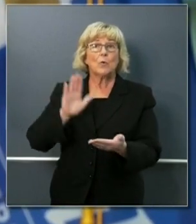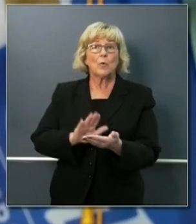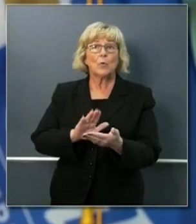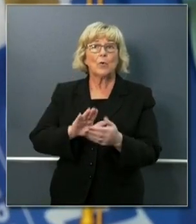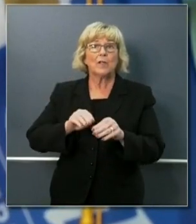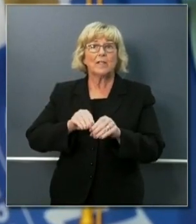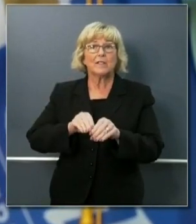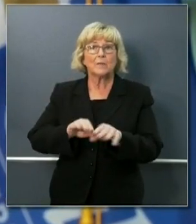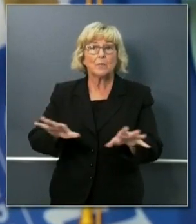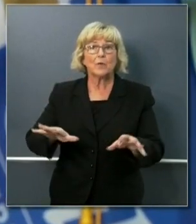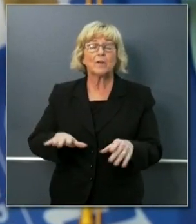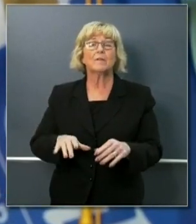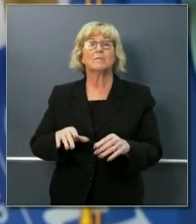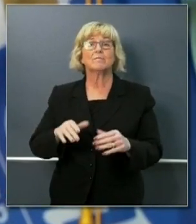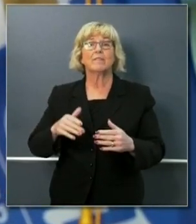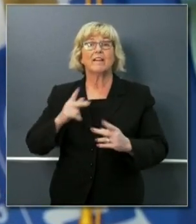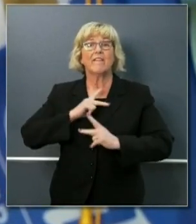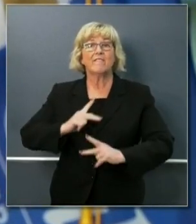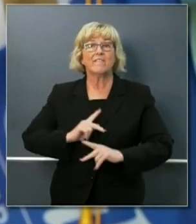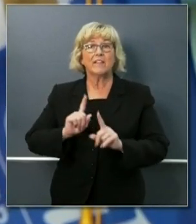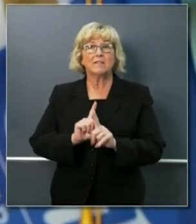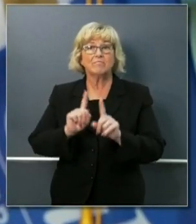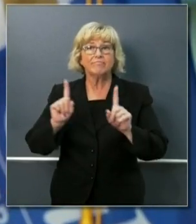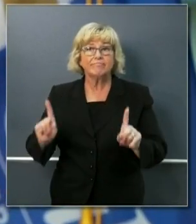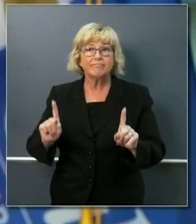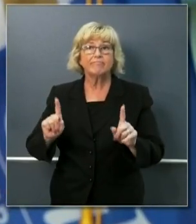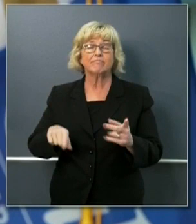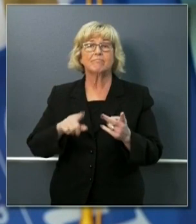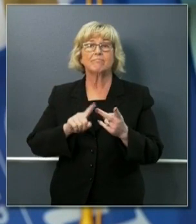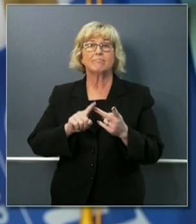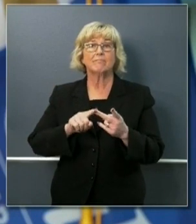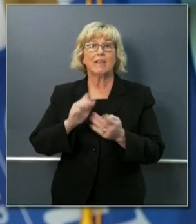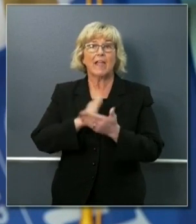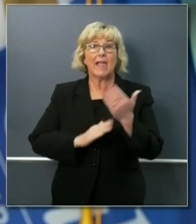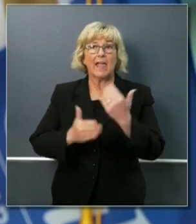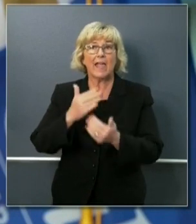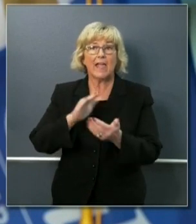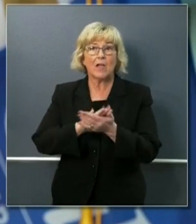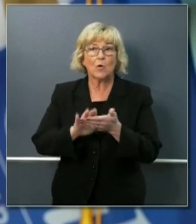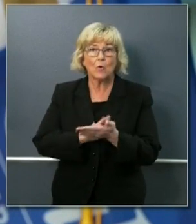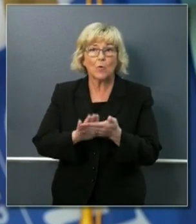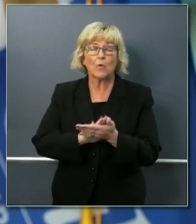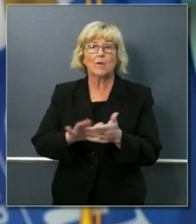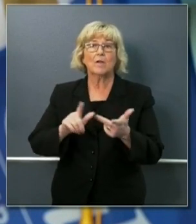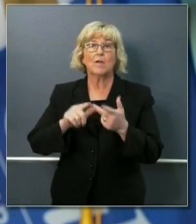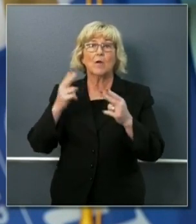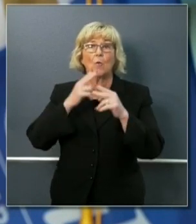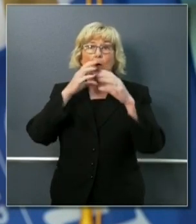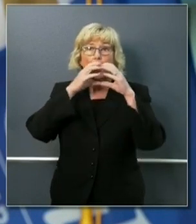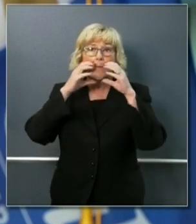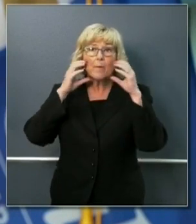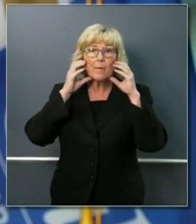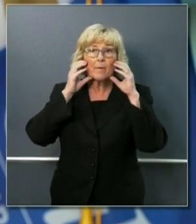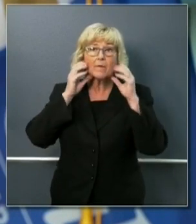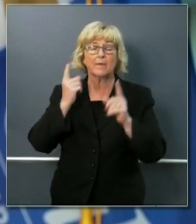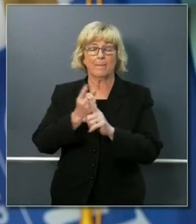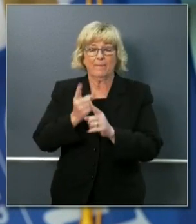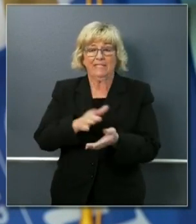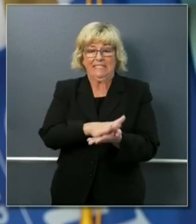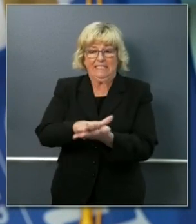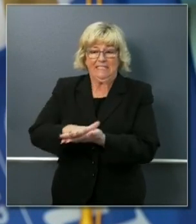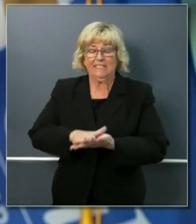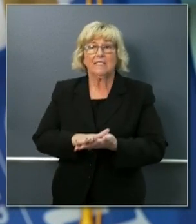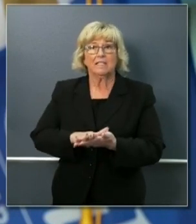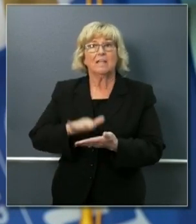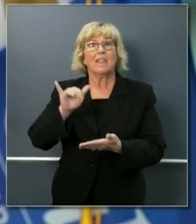physical distancing hand washing wearing masks and proper disinfecting are critically necessary